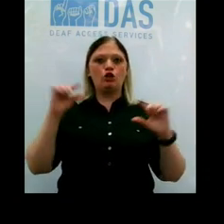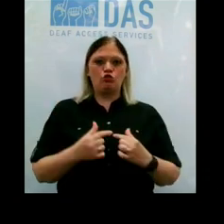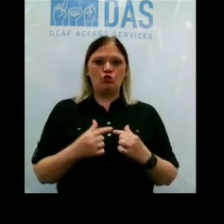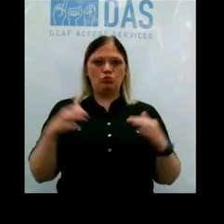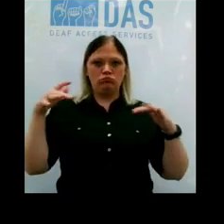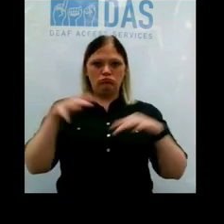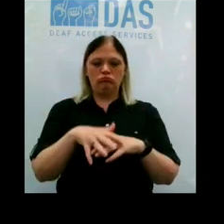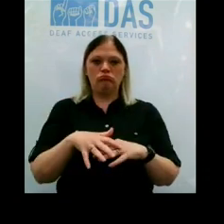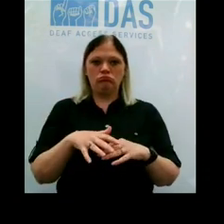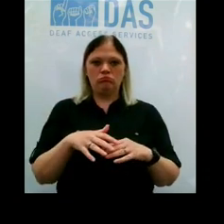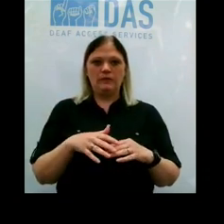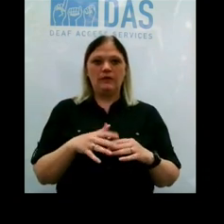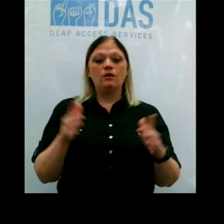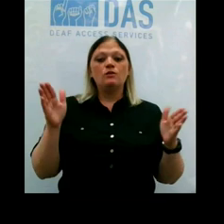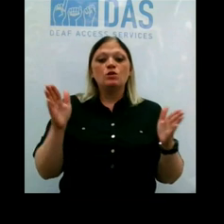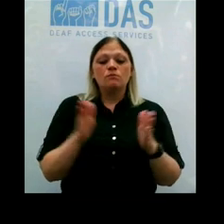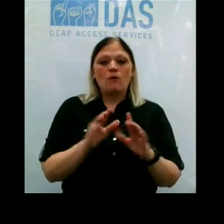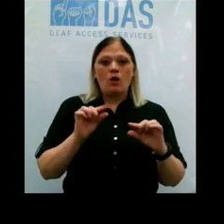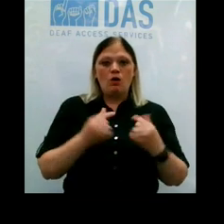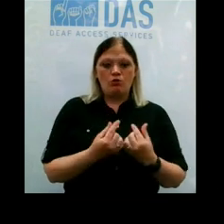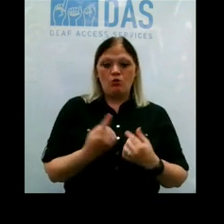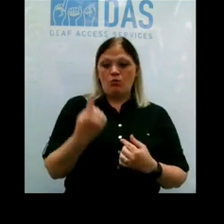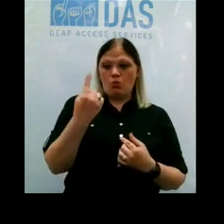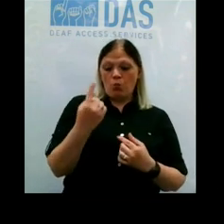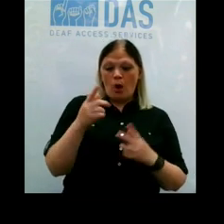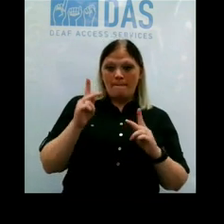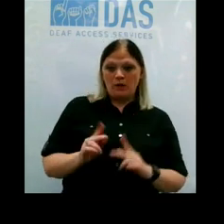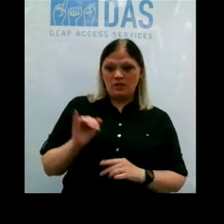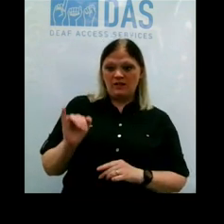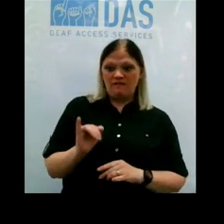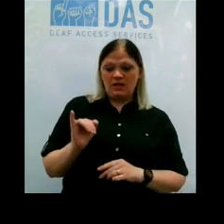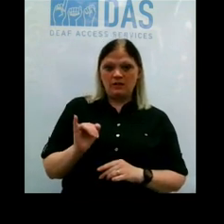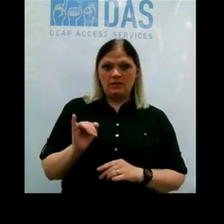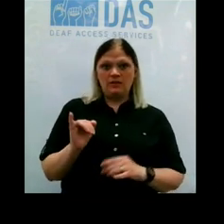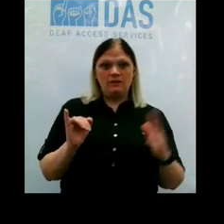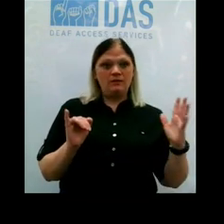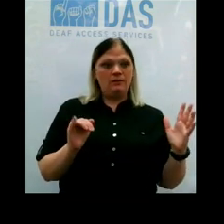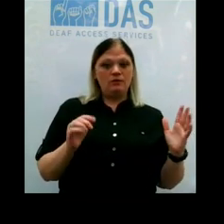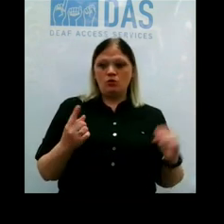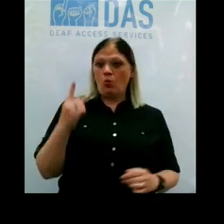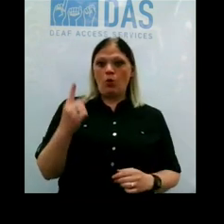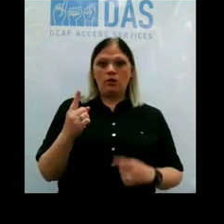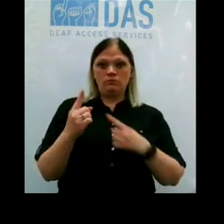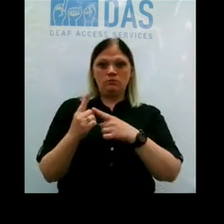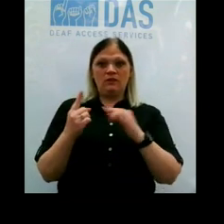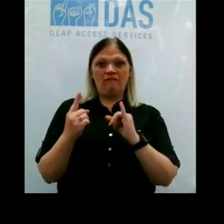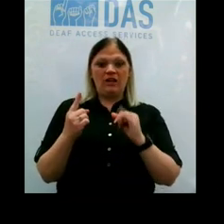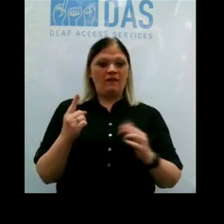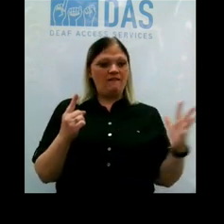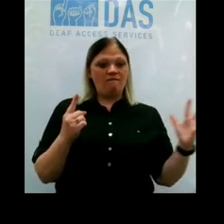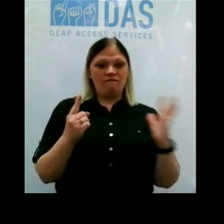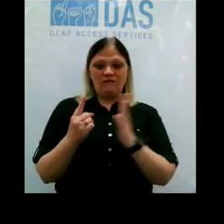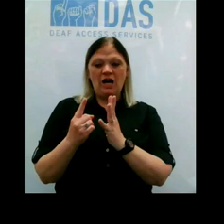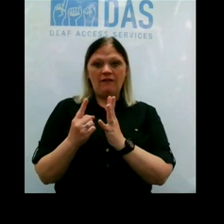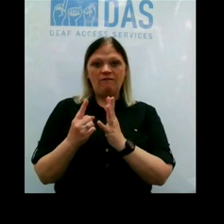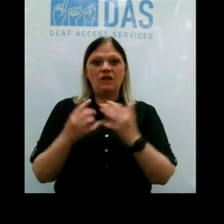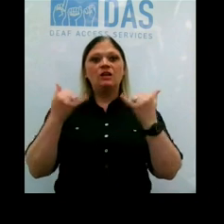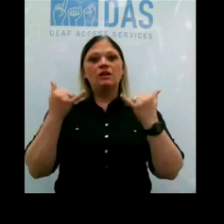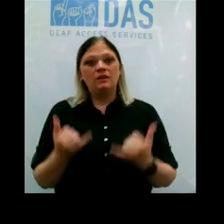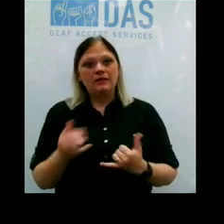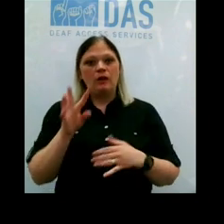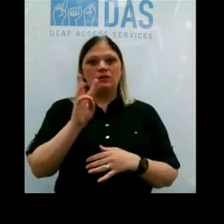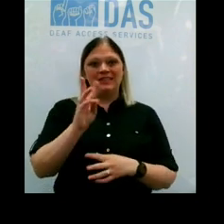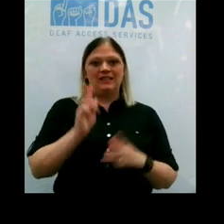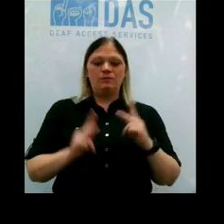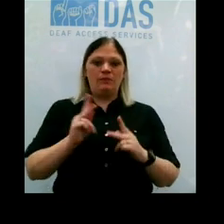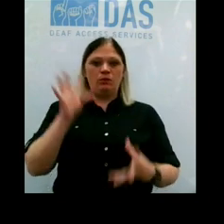Remember, small groups, one person's infected, know, five people, five people in a group, one person infected, five people get infected.